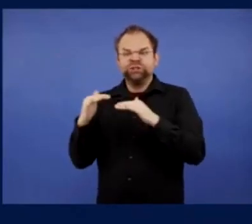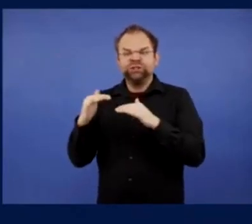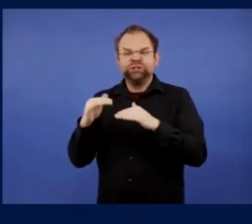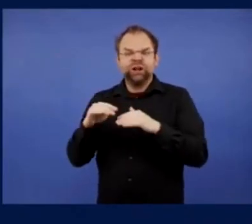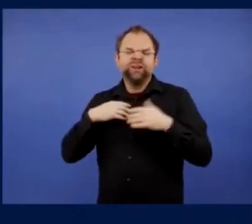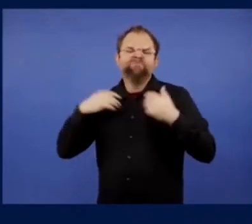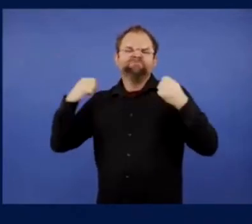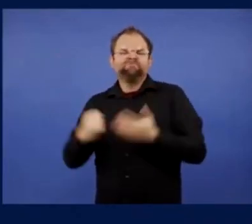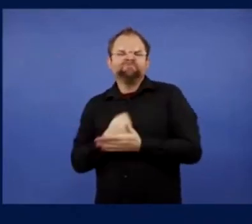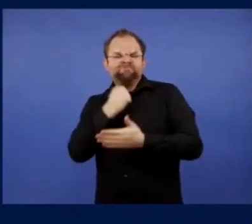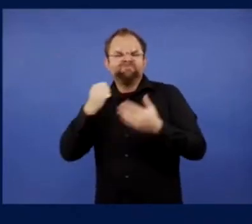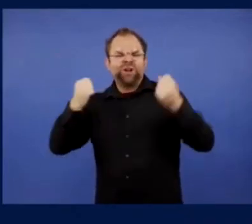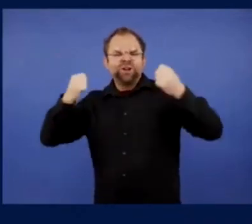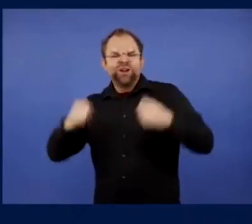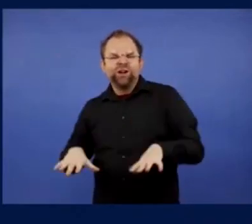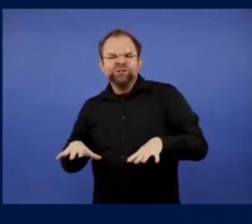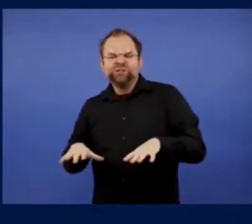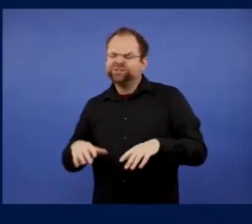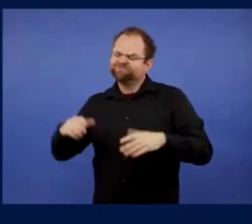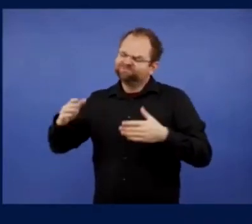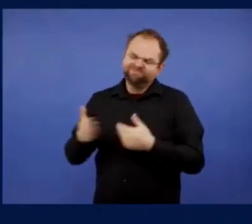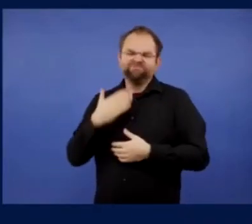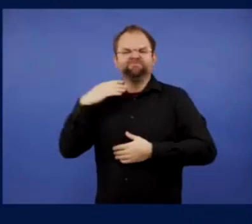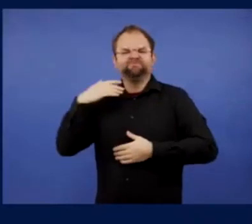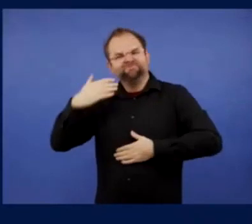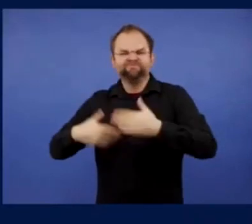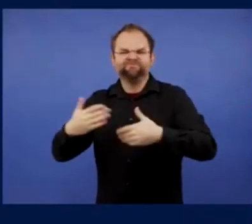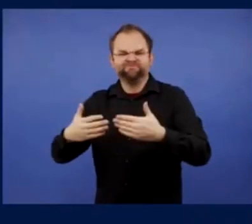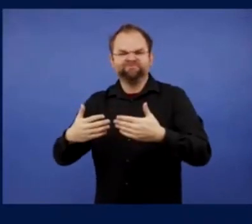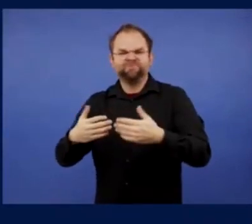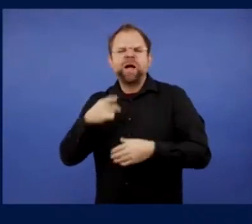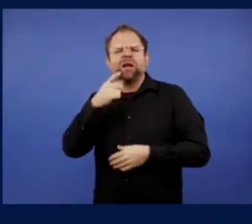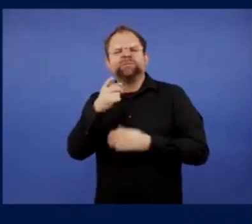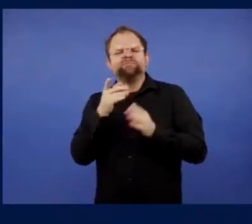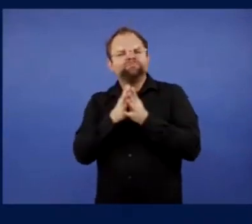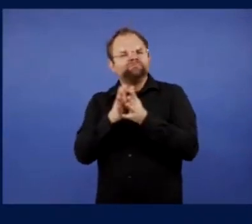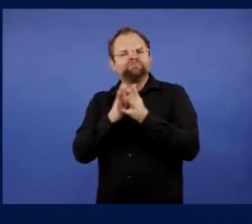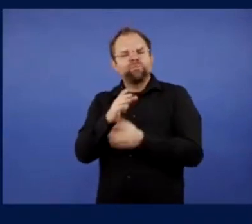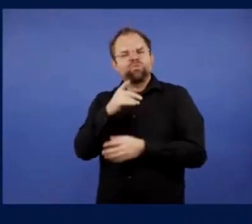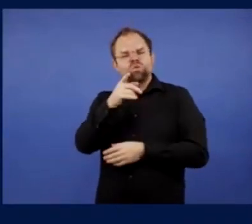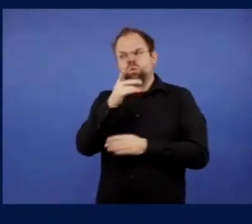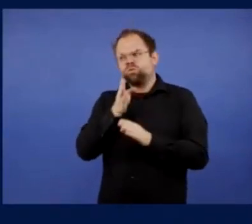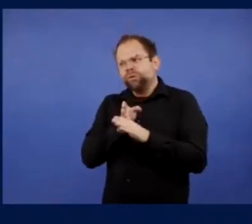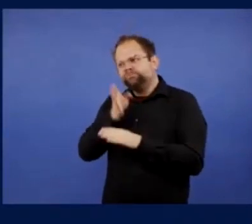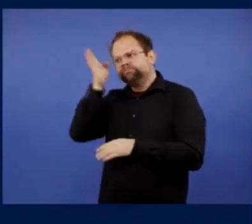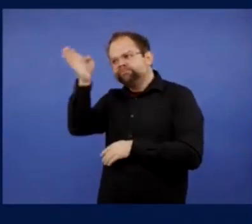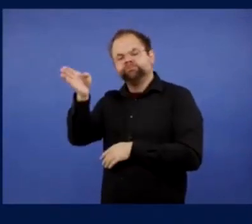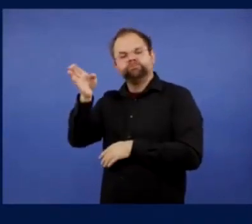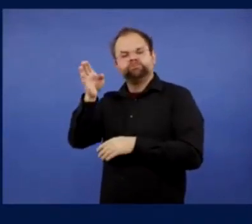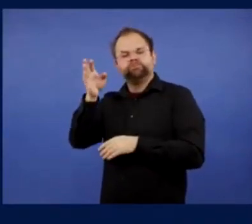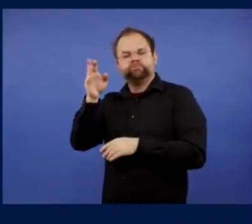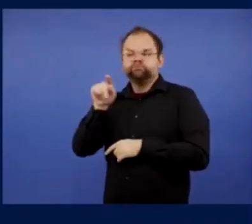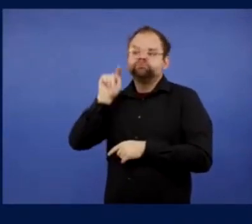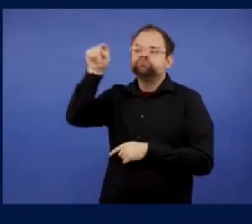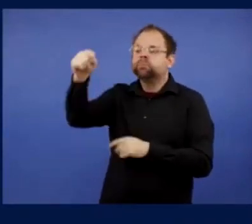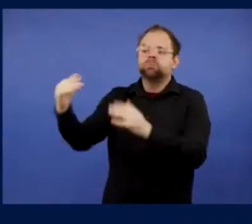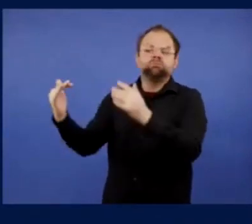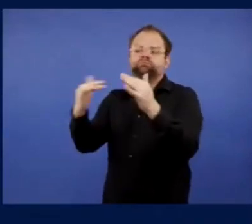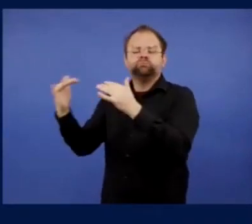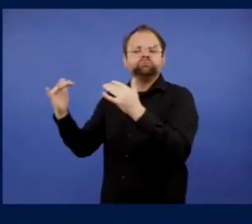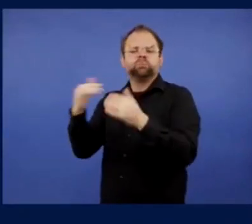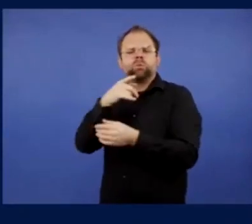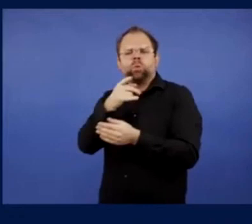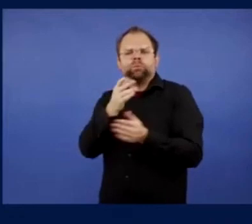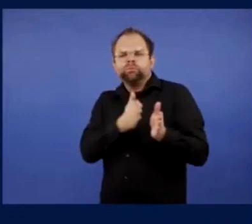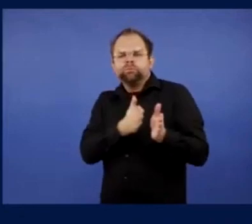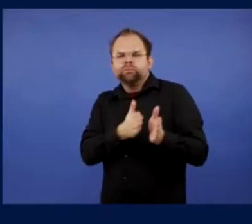find out your information and things like that? What depths do you have to go to? Yeah, well, the draw for the last 16 of the Champions League